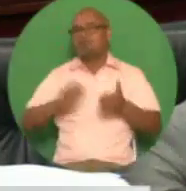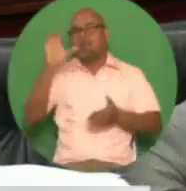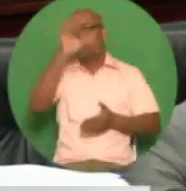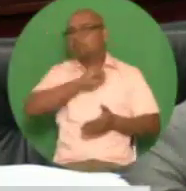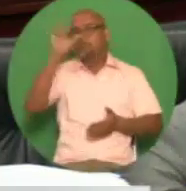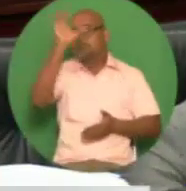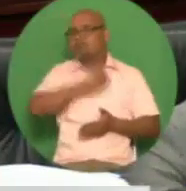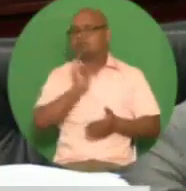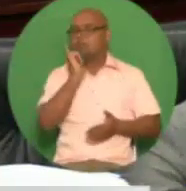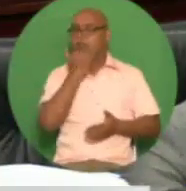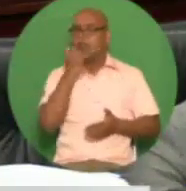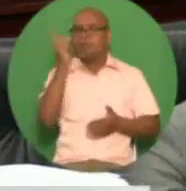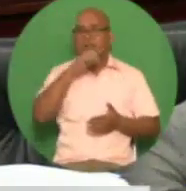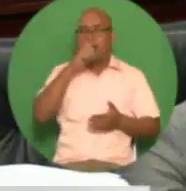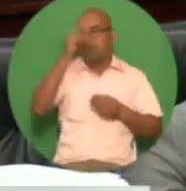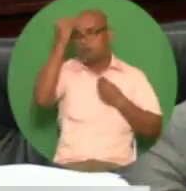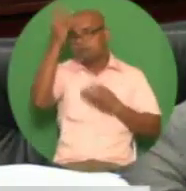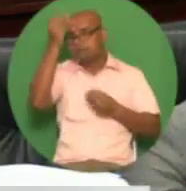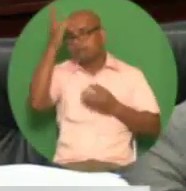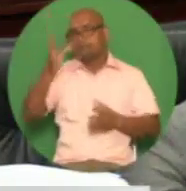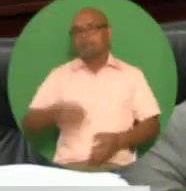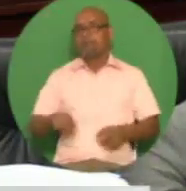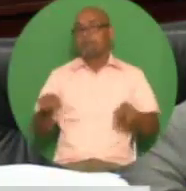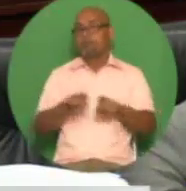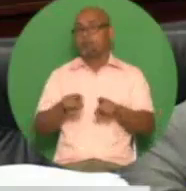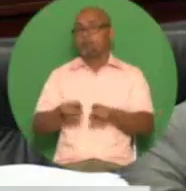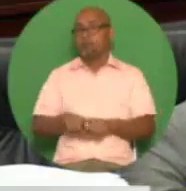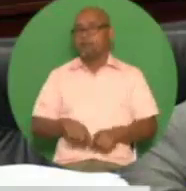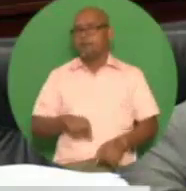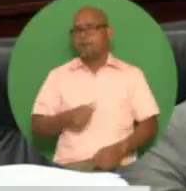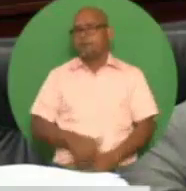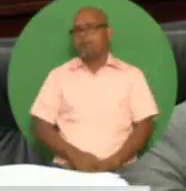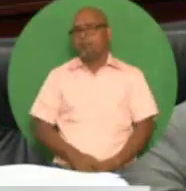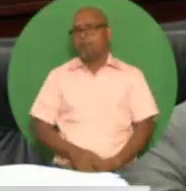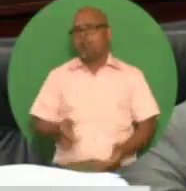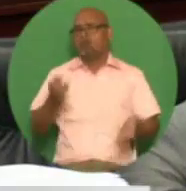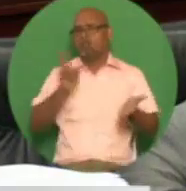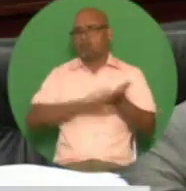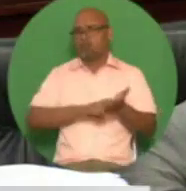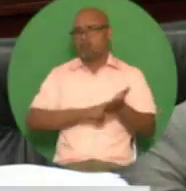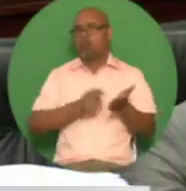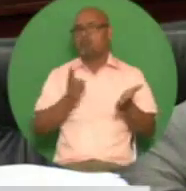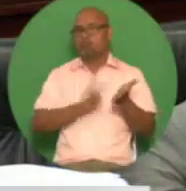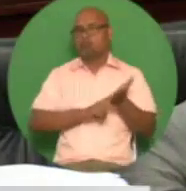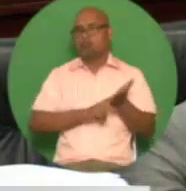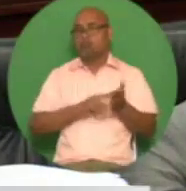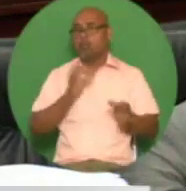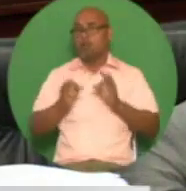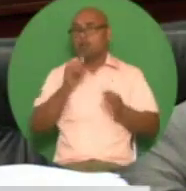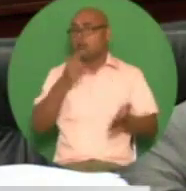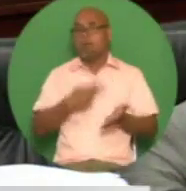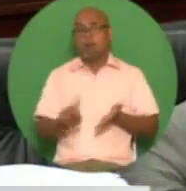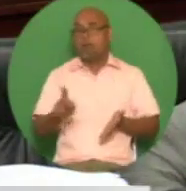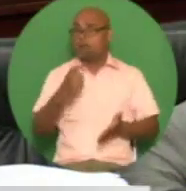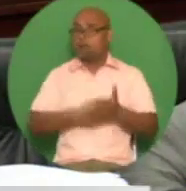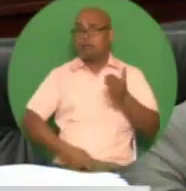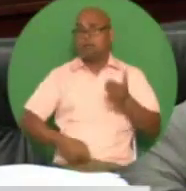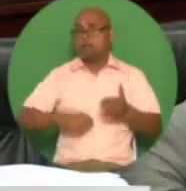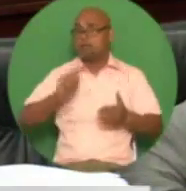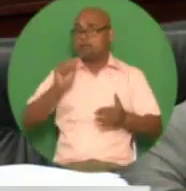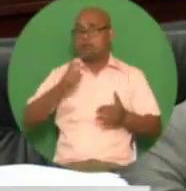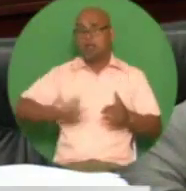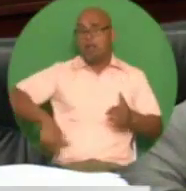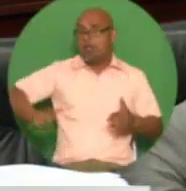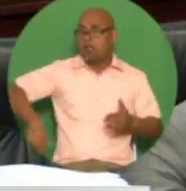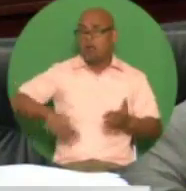registration of clubs act chapter 2101 the rate of interest for late payment of taxes is being increased from 15